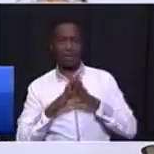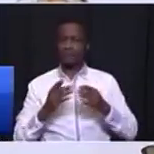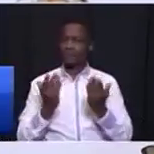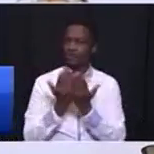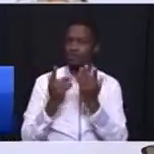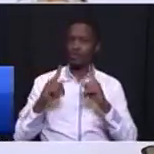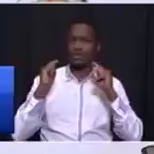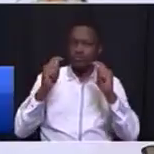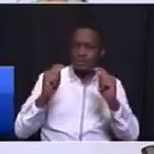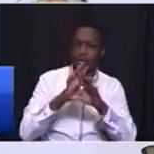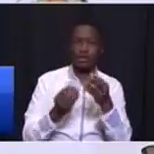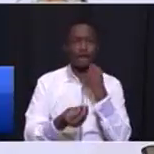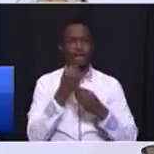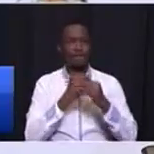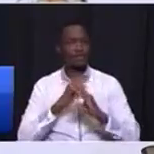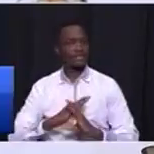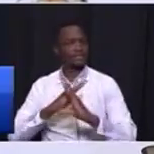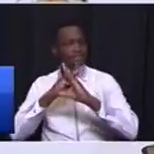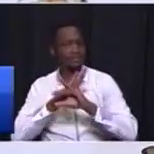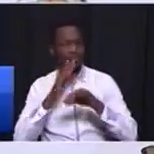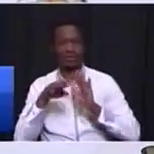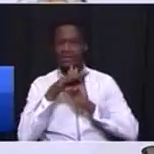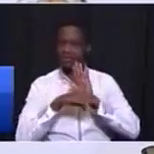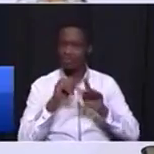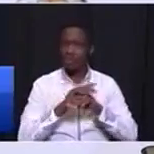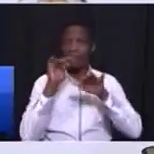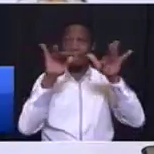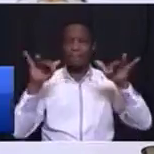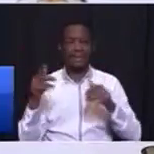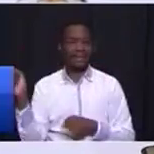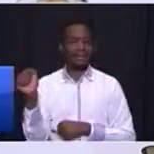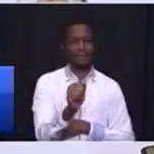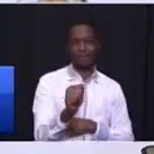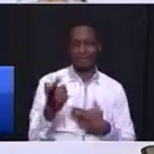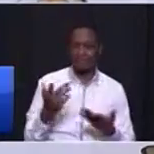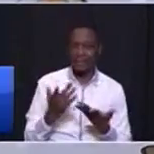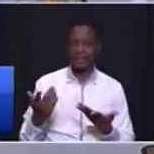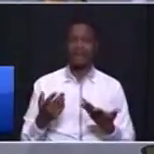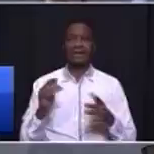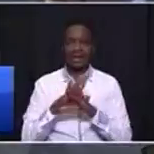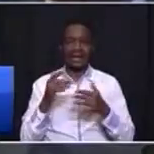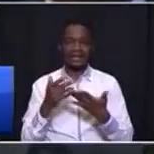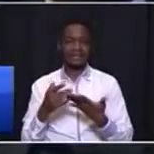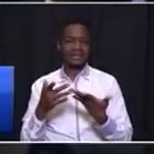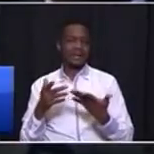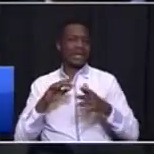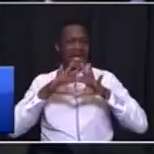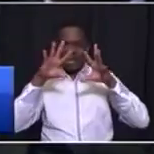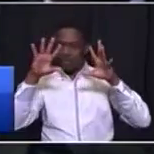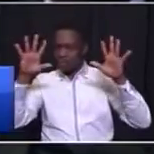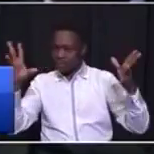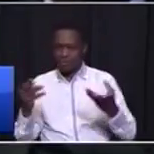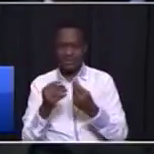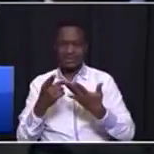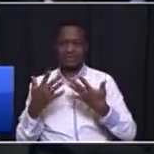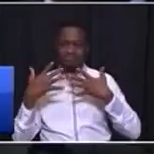our food security program, our public employment schemes, the welfare to work, and the dignity packs. All these